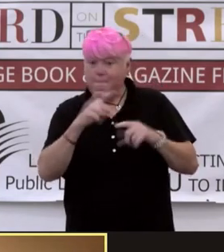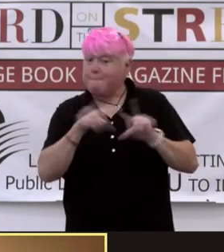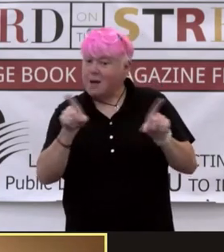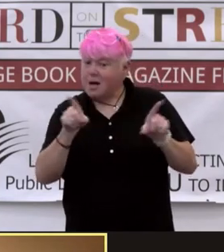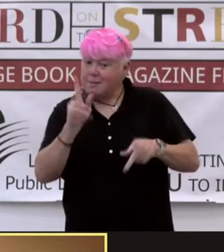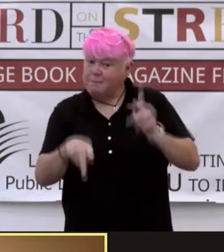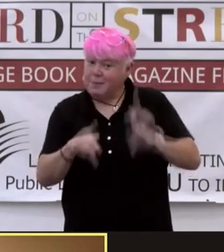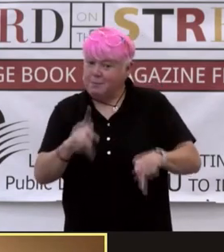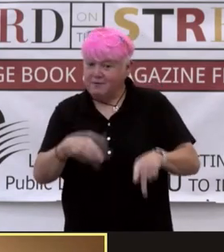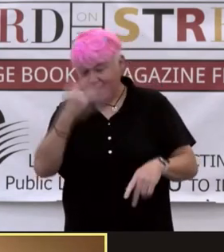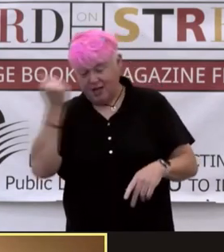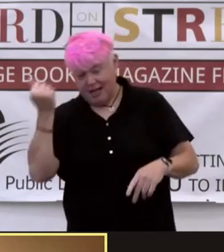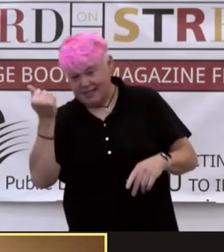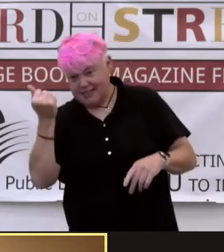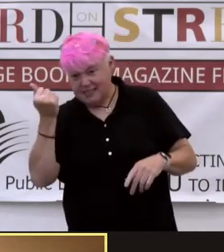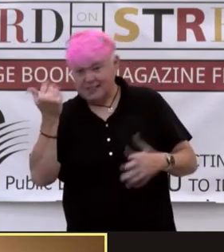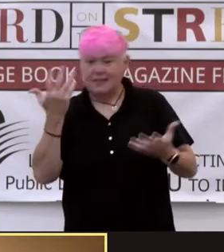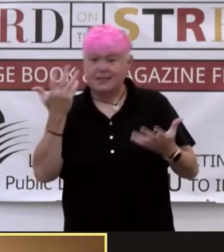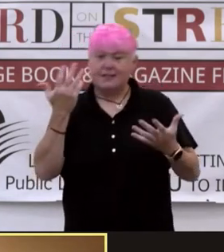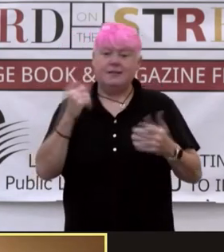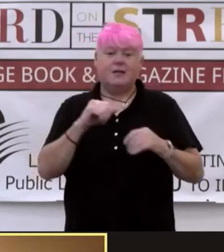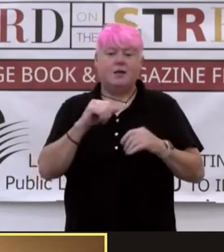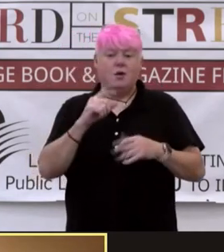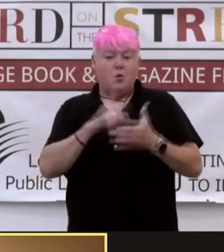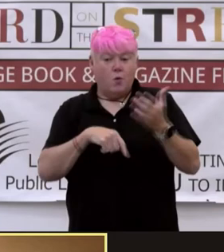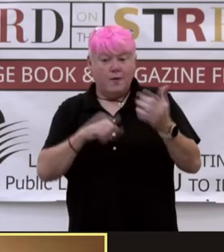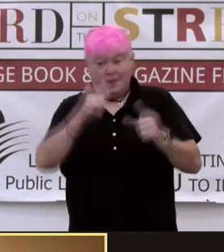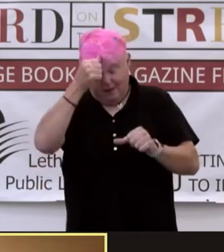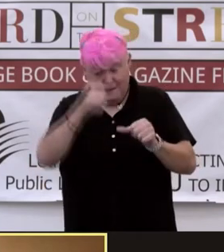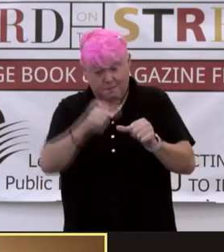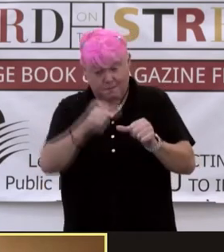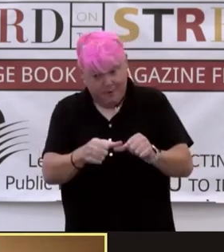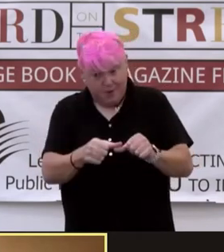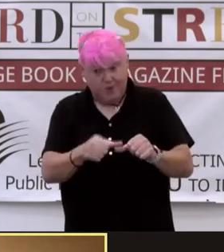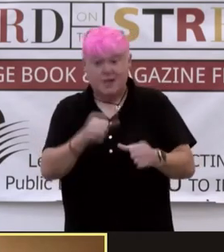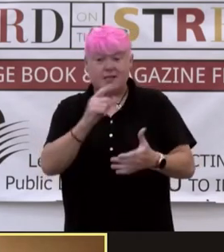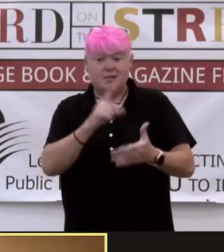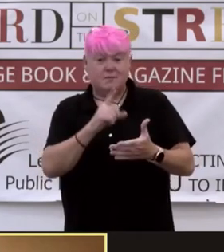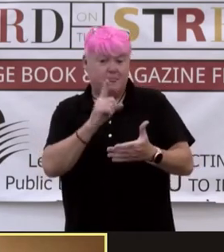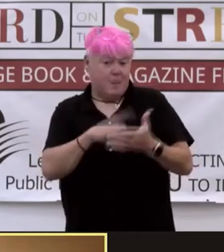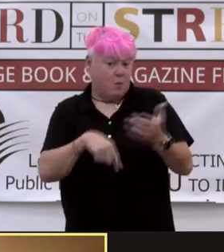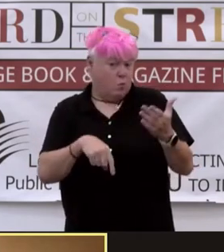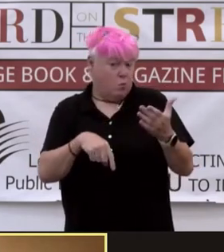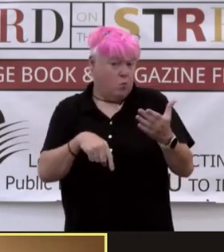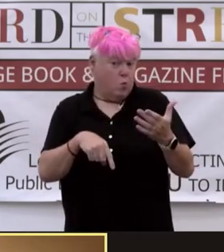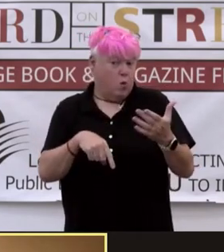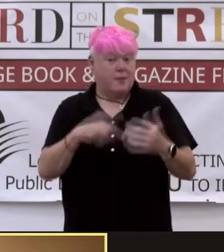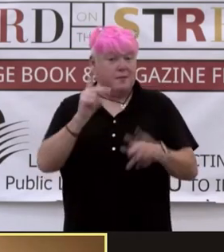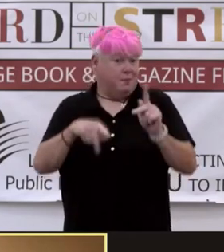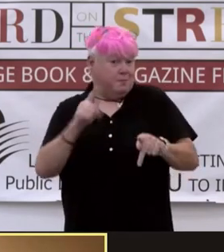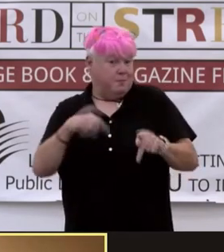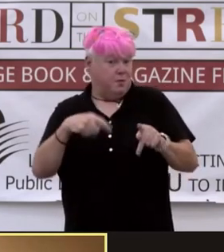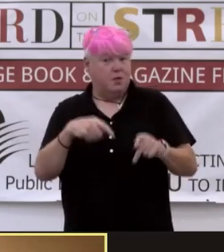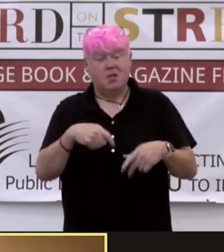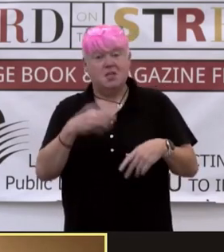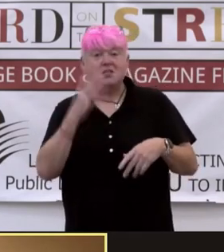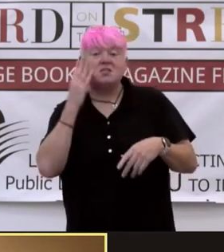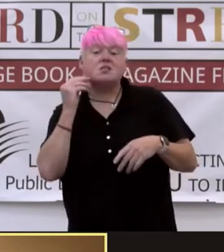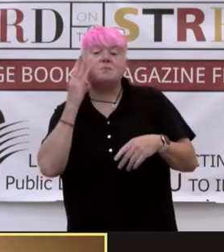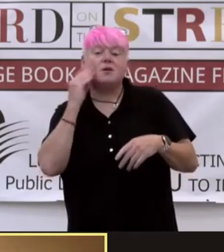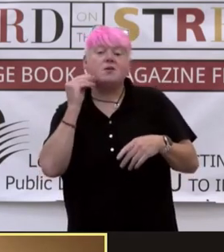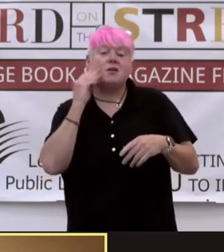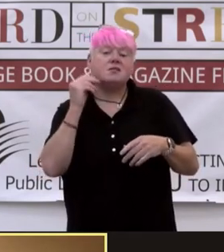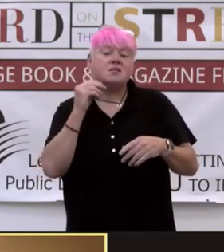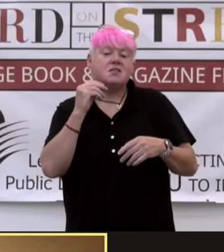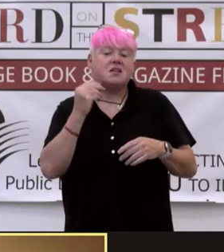not individuals directly, but as they were experienced by the people who knew them. A person's truth, a person's essence,